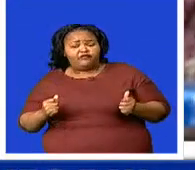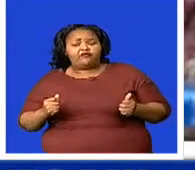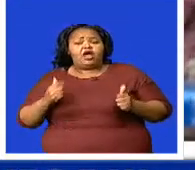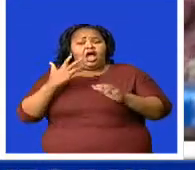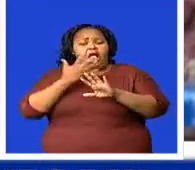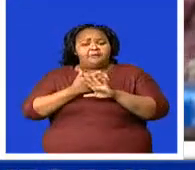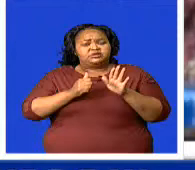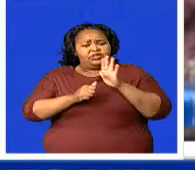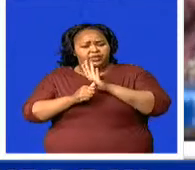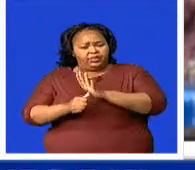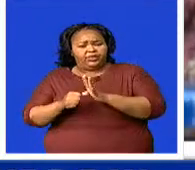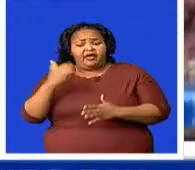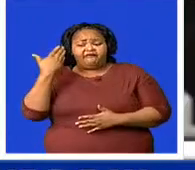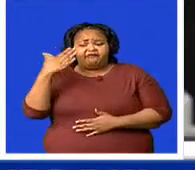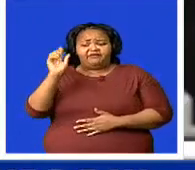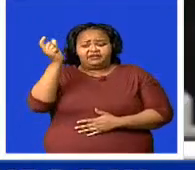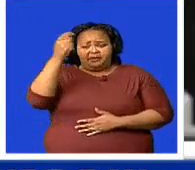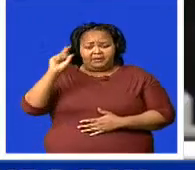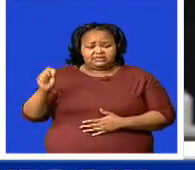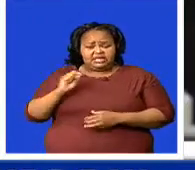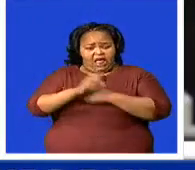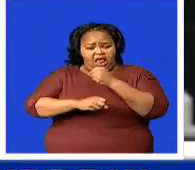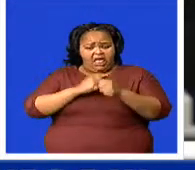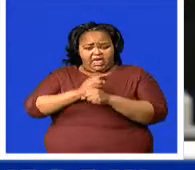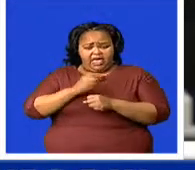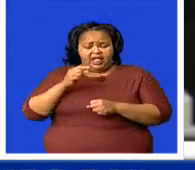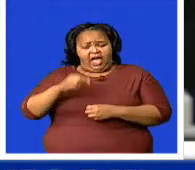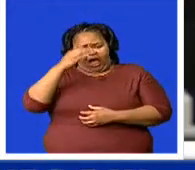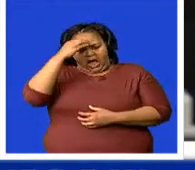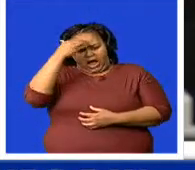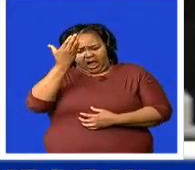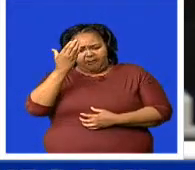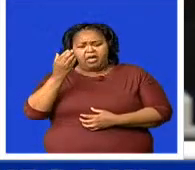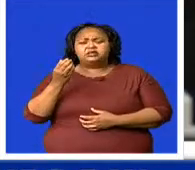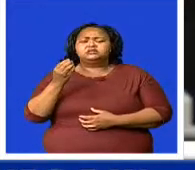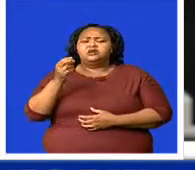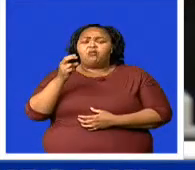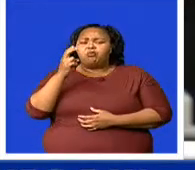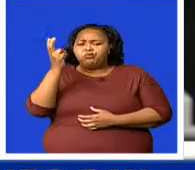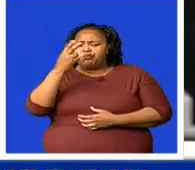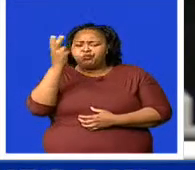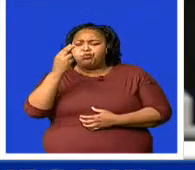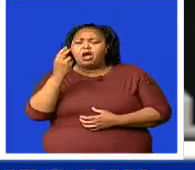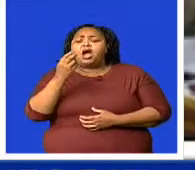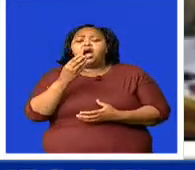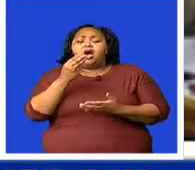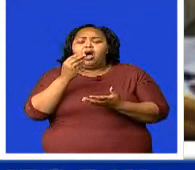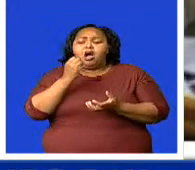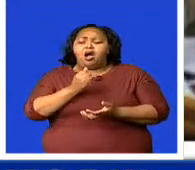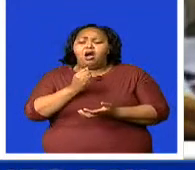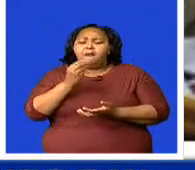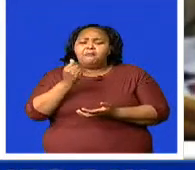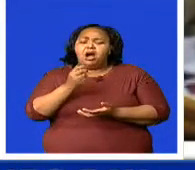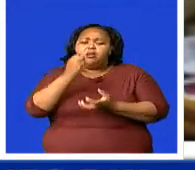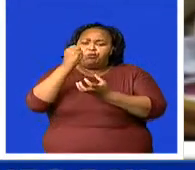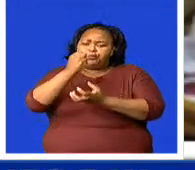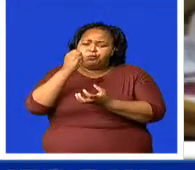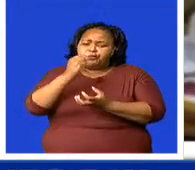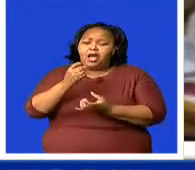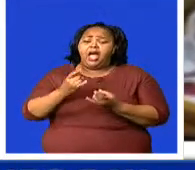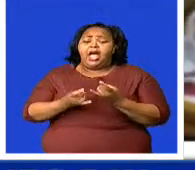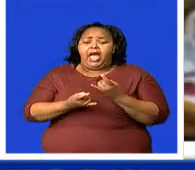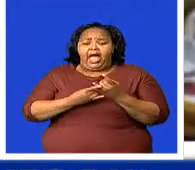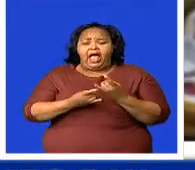this year. He says government is looking for funds to subvent Eswatini Action Group Against Abuse, seeing the role the